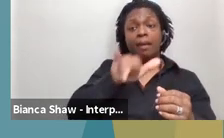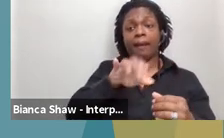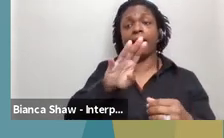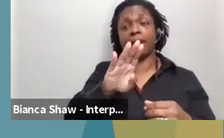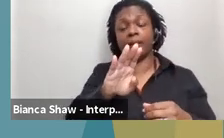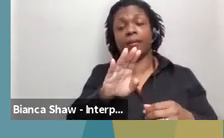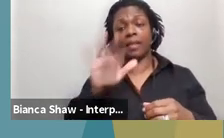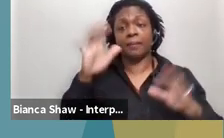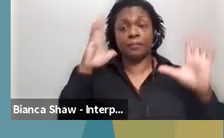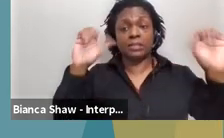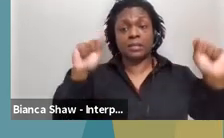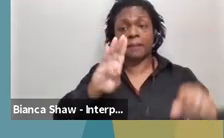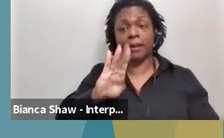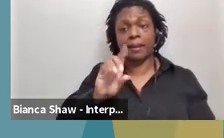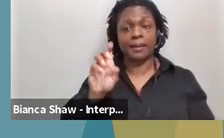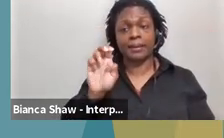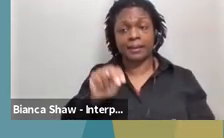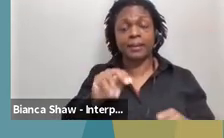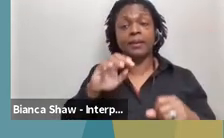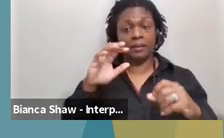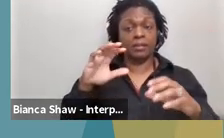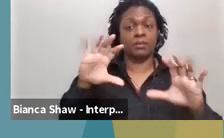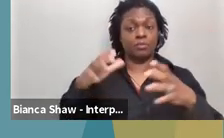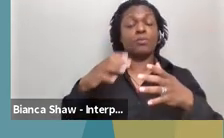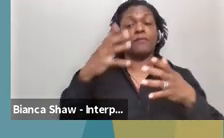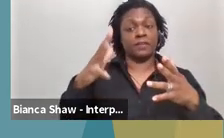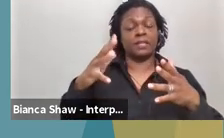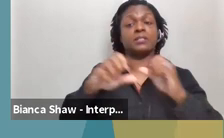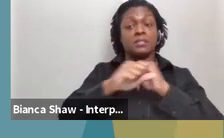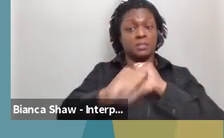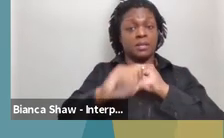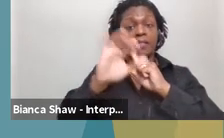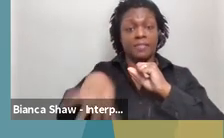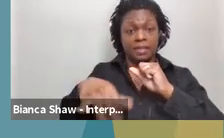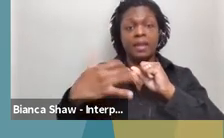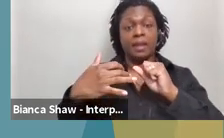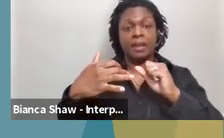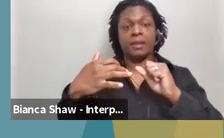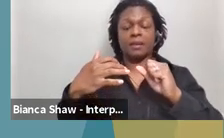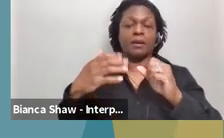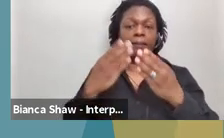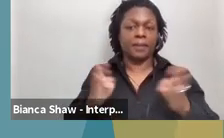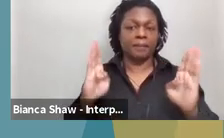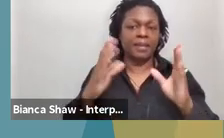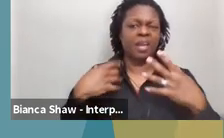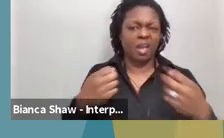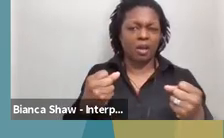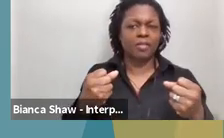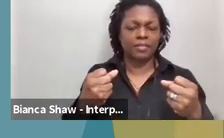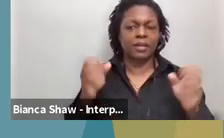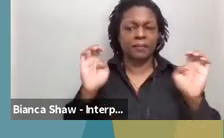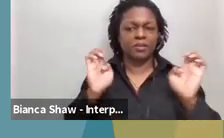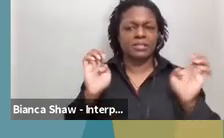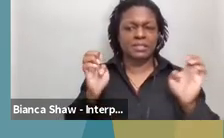extended the public health emergency for another 90 day period. They can only extend those for 90